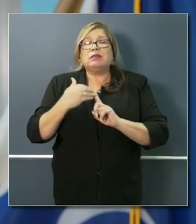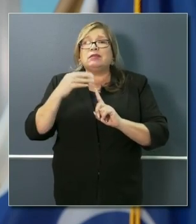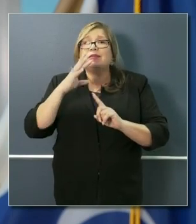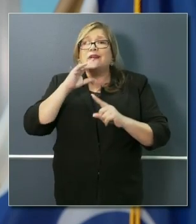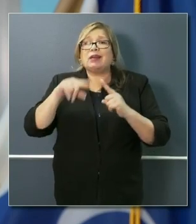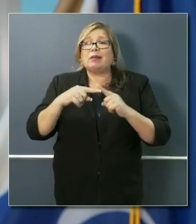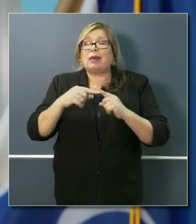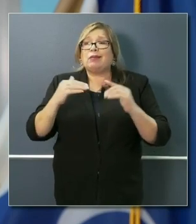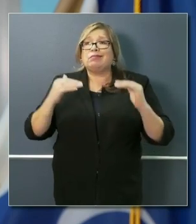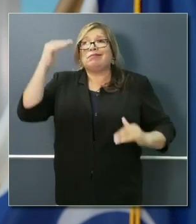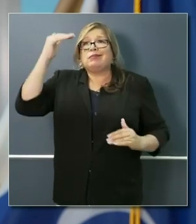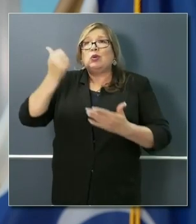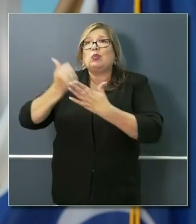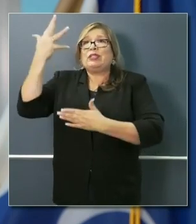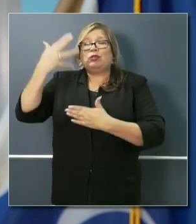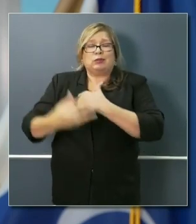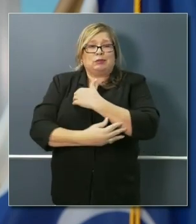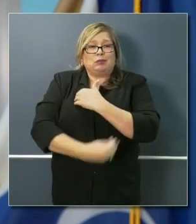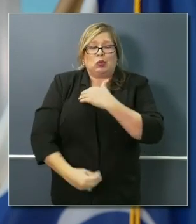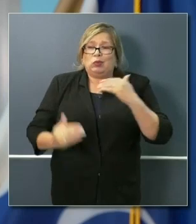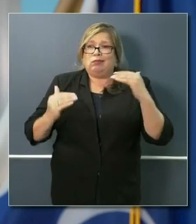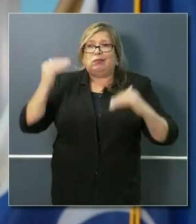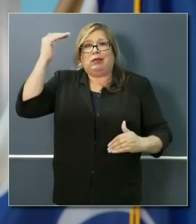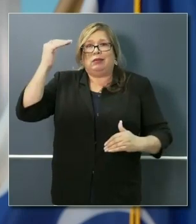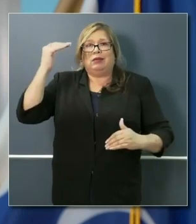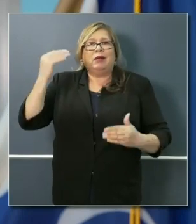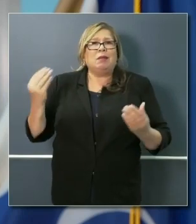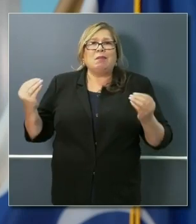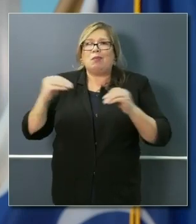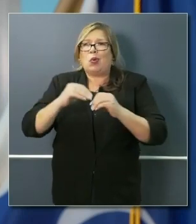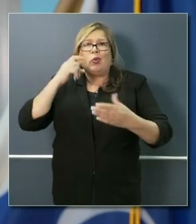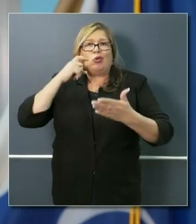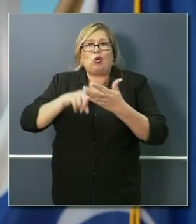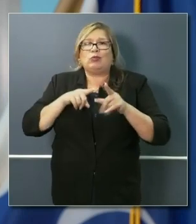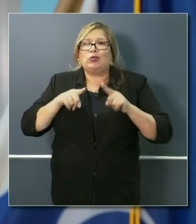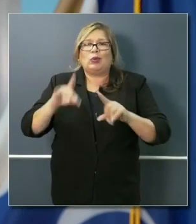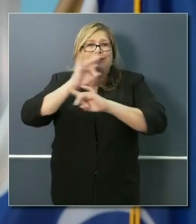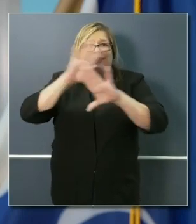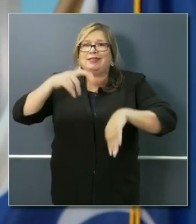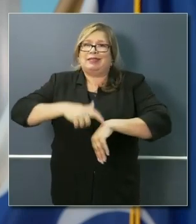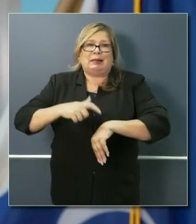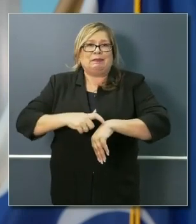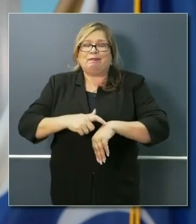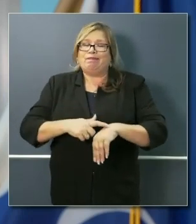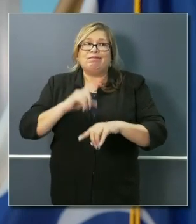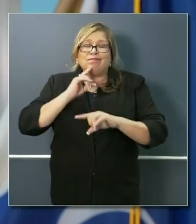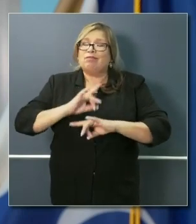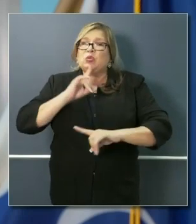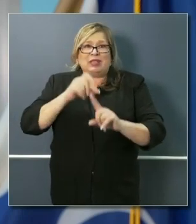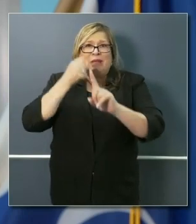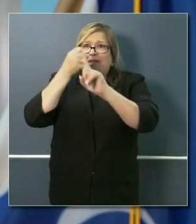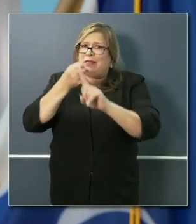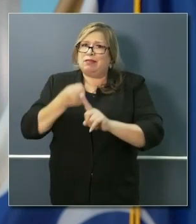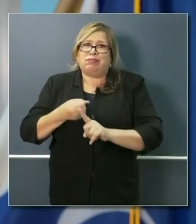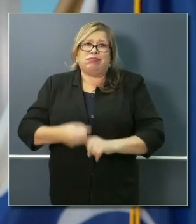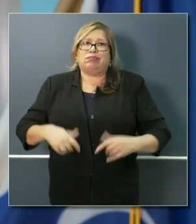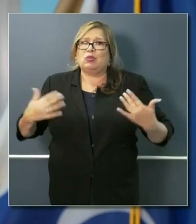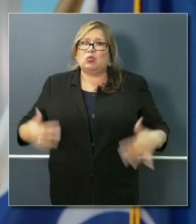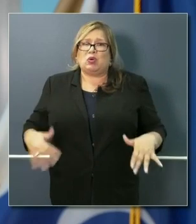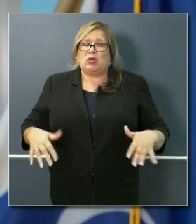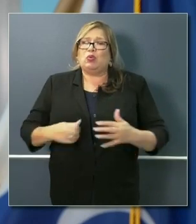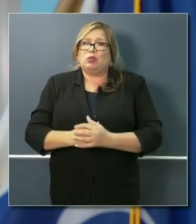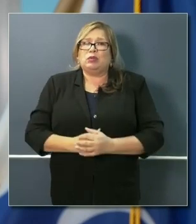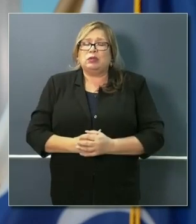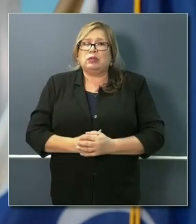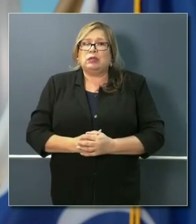issue is magnified in a crisis in profound and deep ways. And it reminds me of where